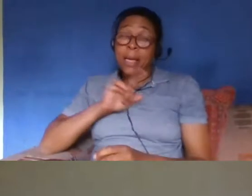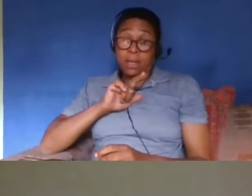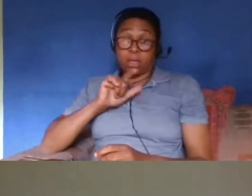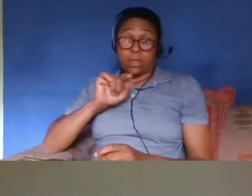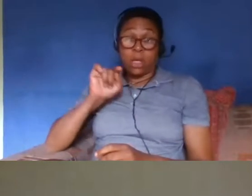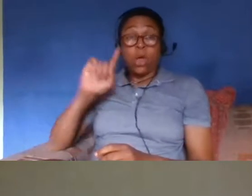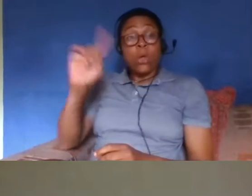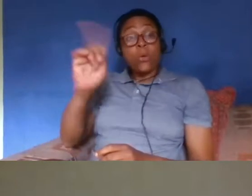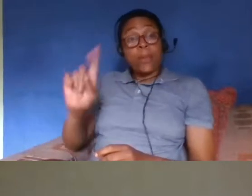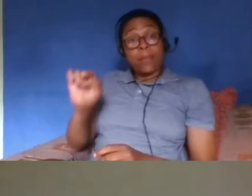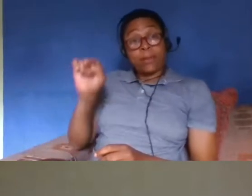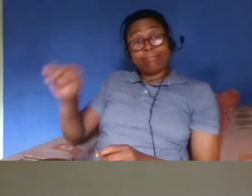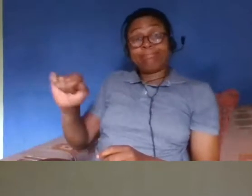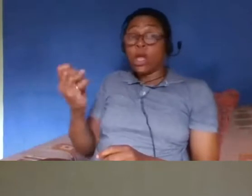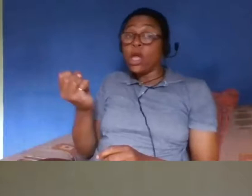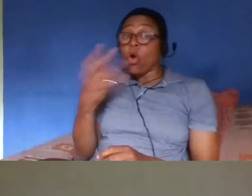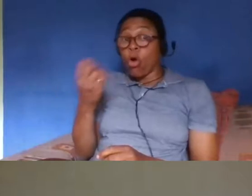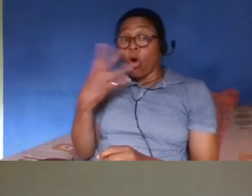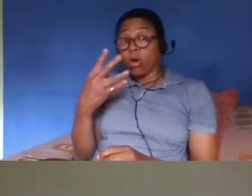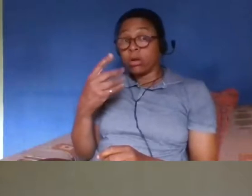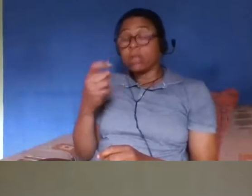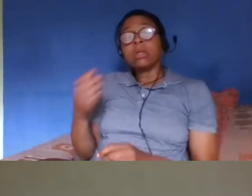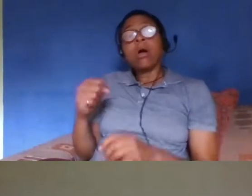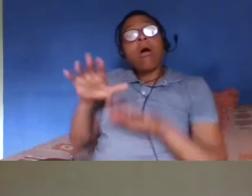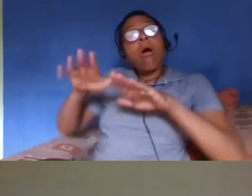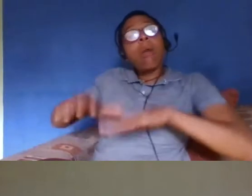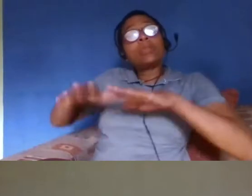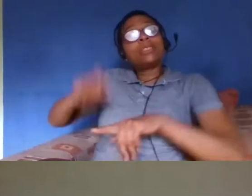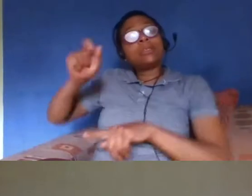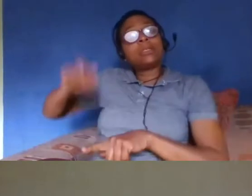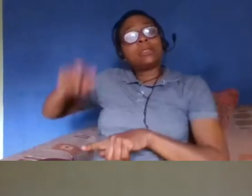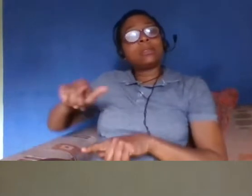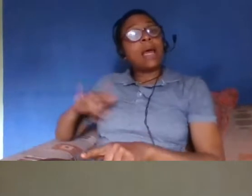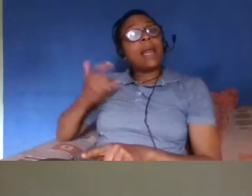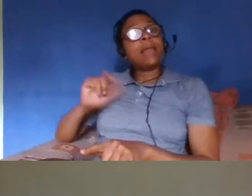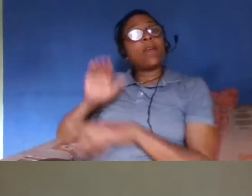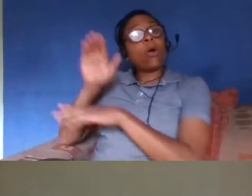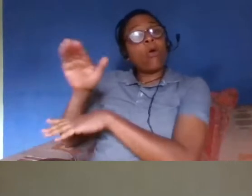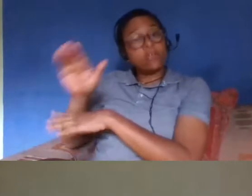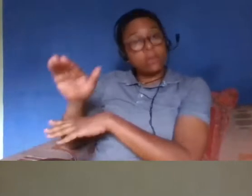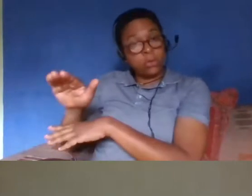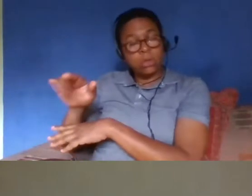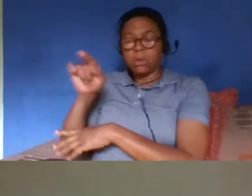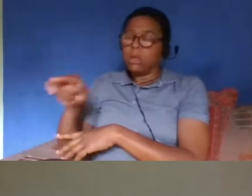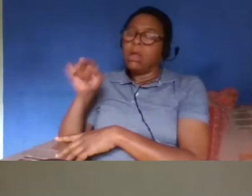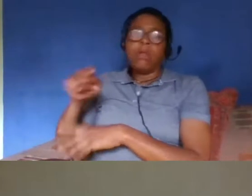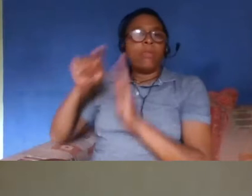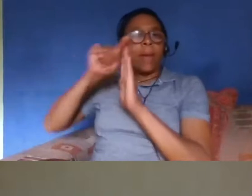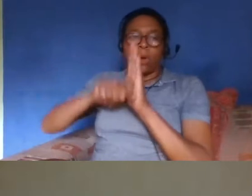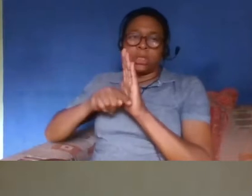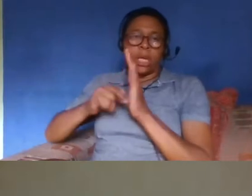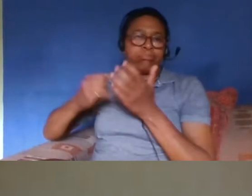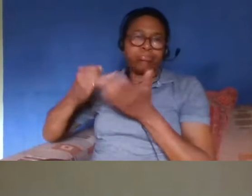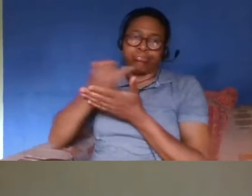british nationality law is as at least as much of a mess as as british immigration law and there are actually